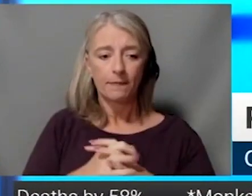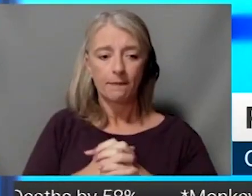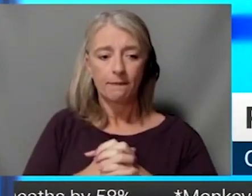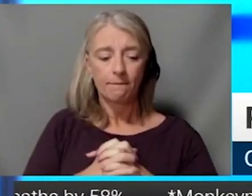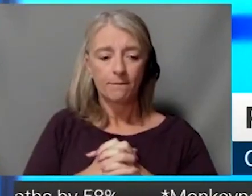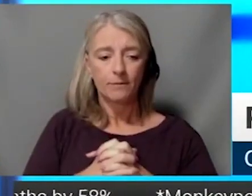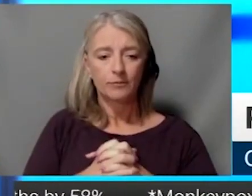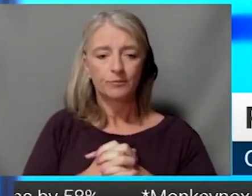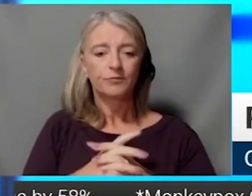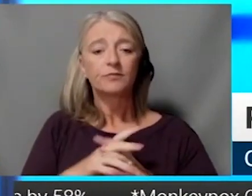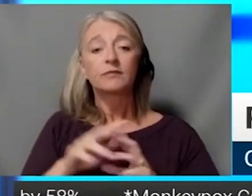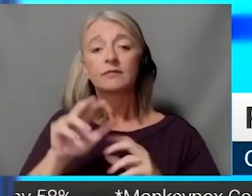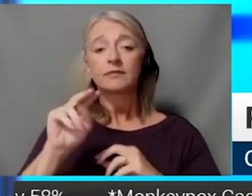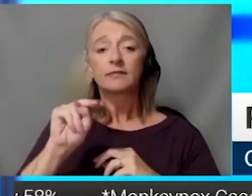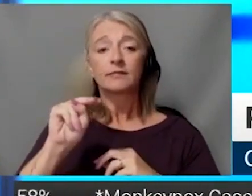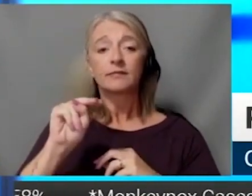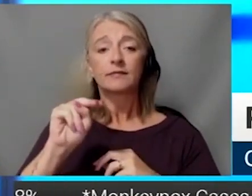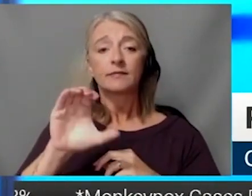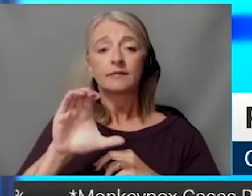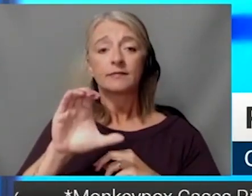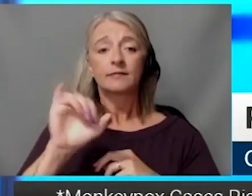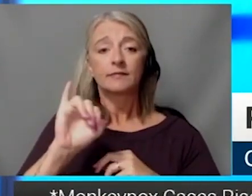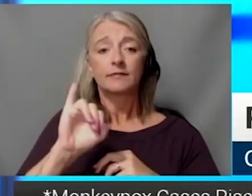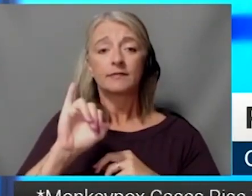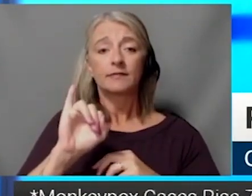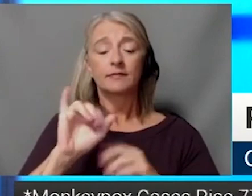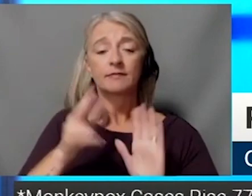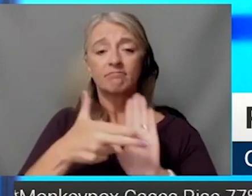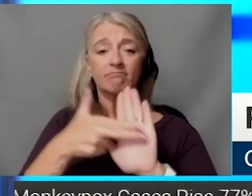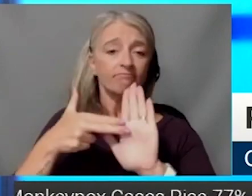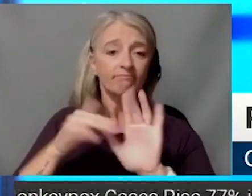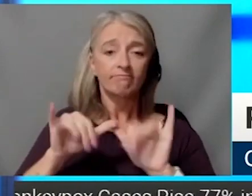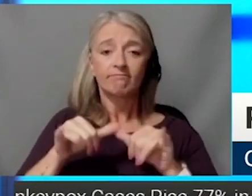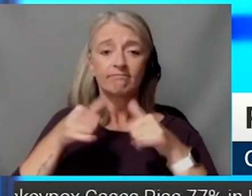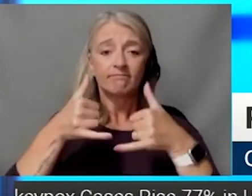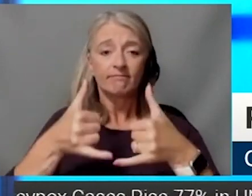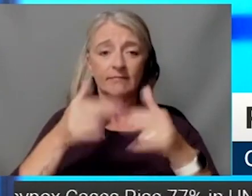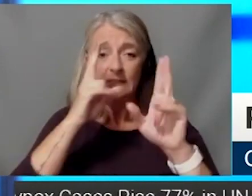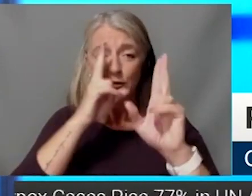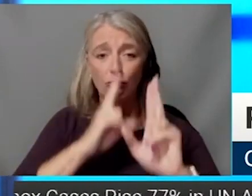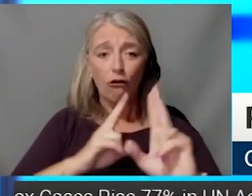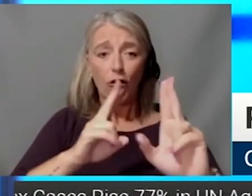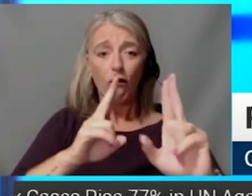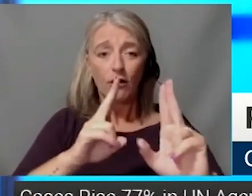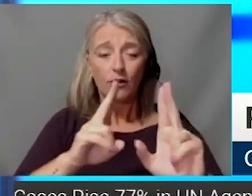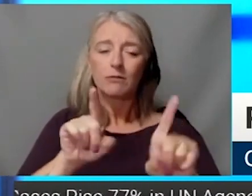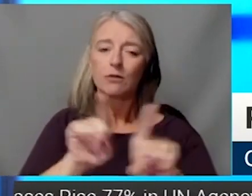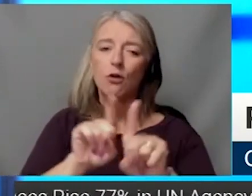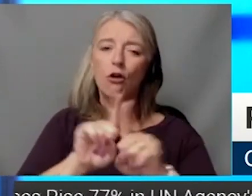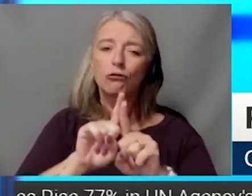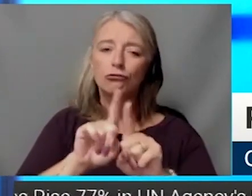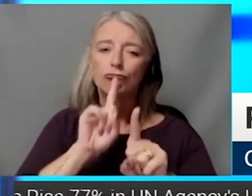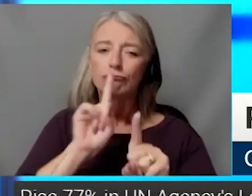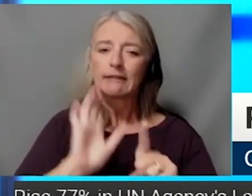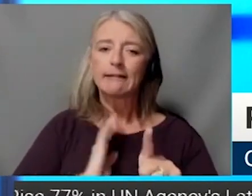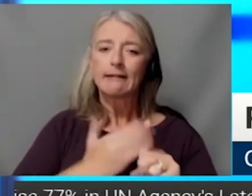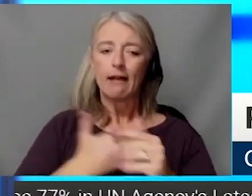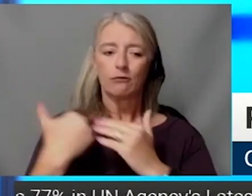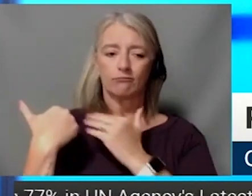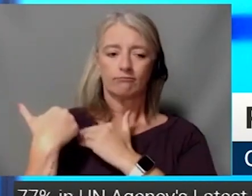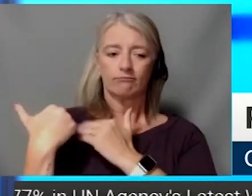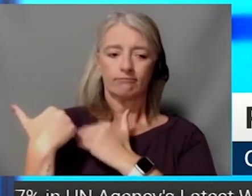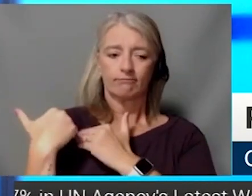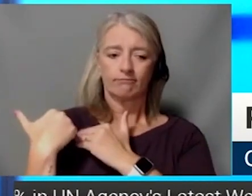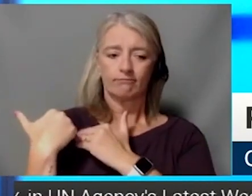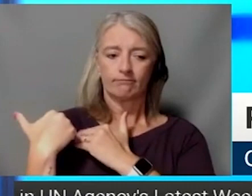comprehensive designation isn't just an honor, but it's also a responsibility. So the KU Cancer Center, our responsibility is to